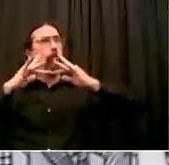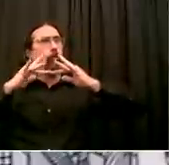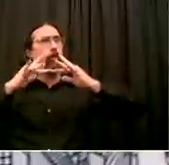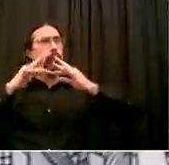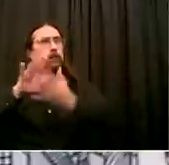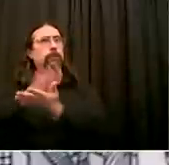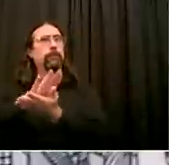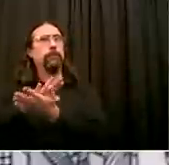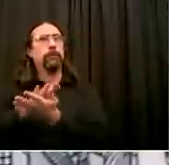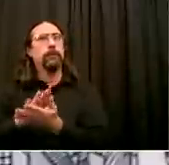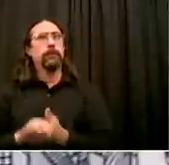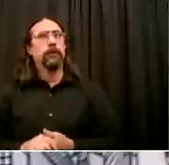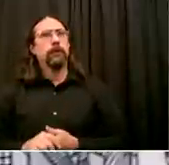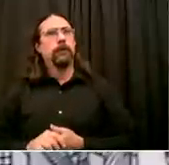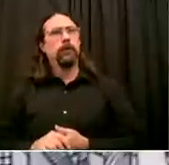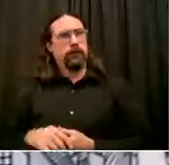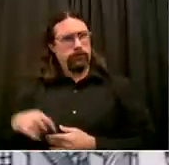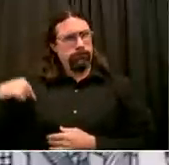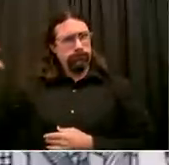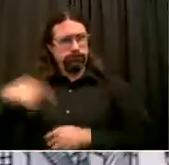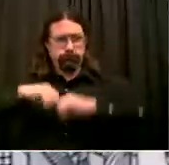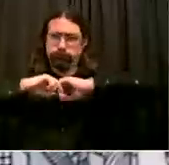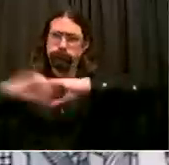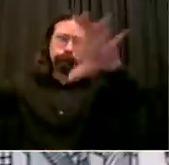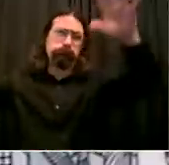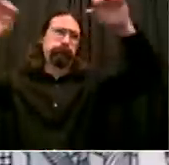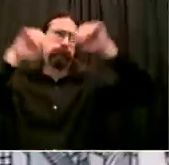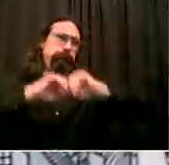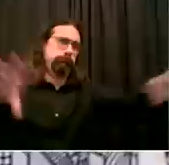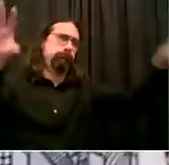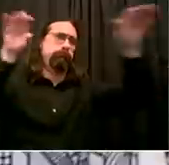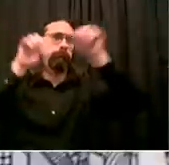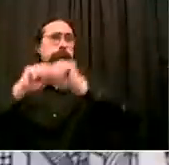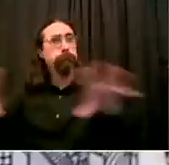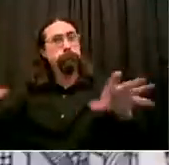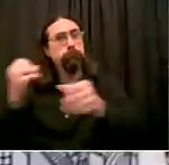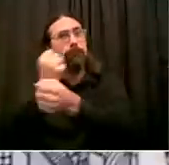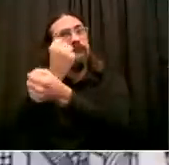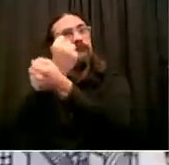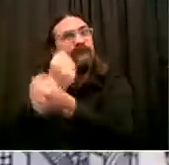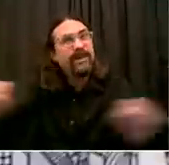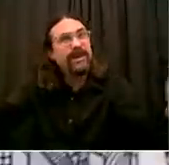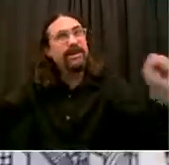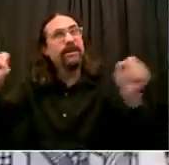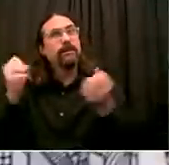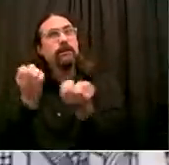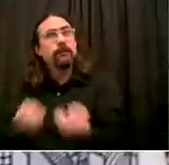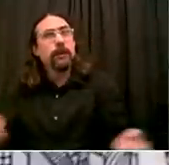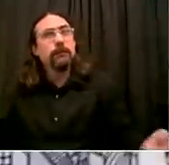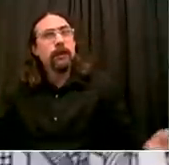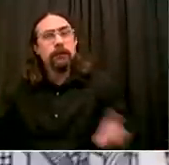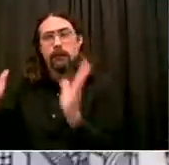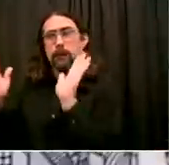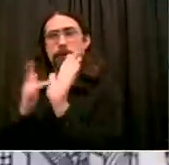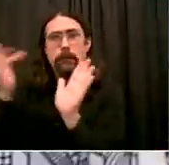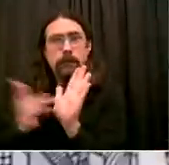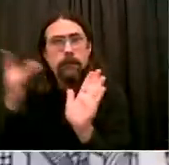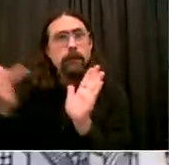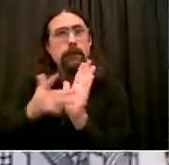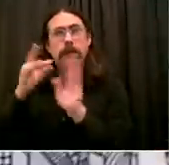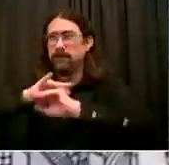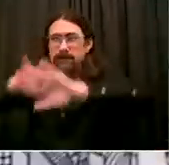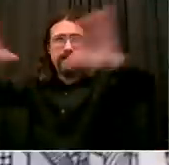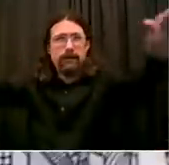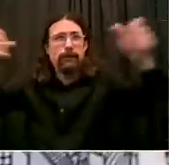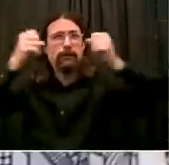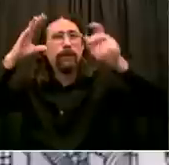we've been distributing for months and months hundreds of thousands of devices. And now we have, since school came back, we were able to distribute a lot